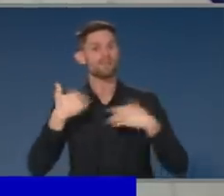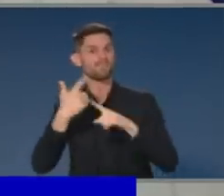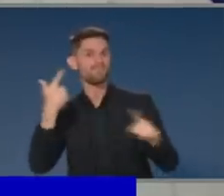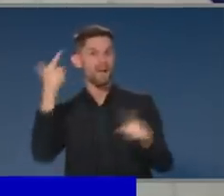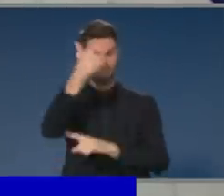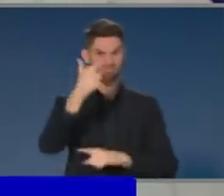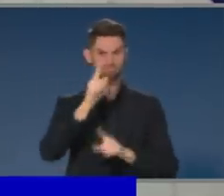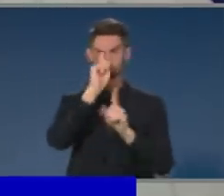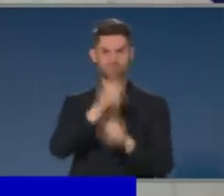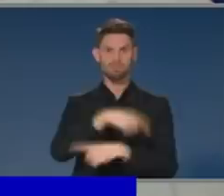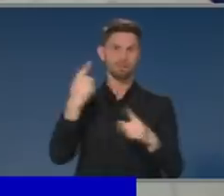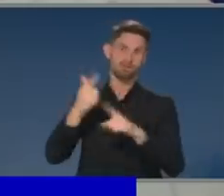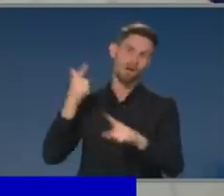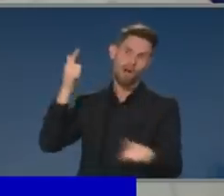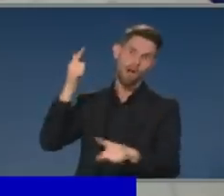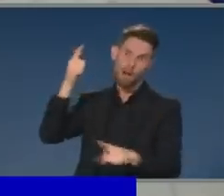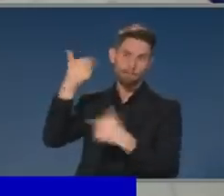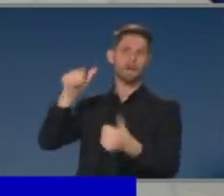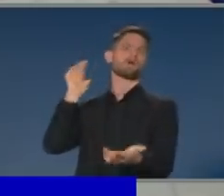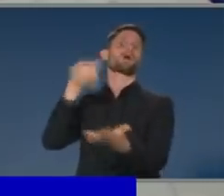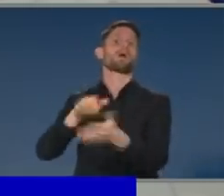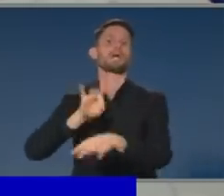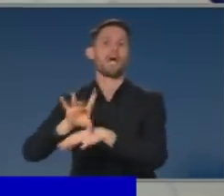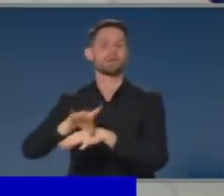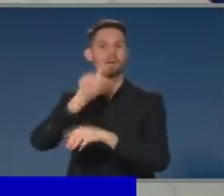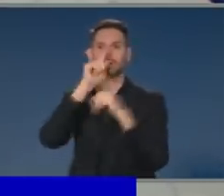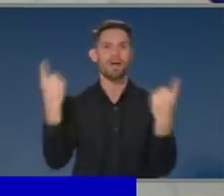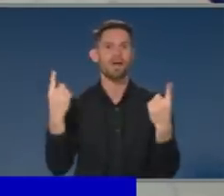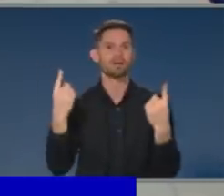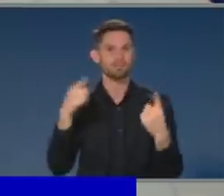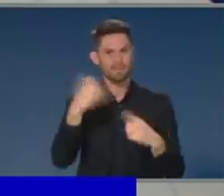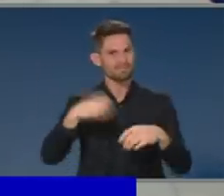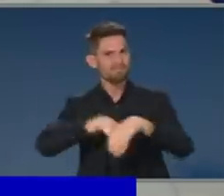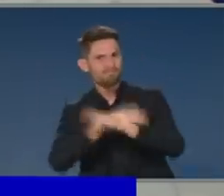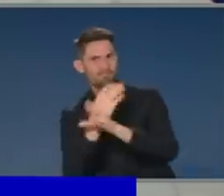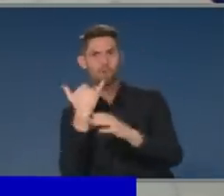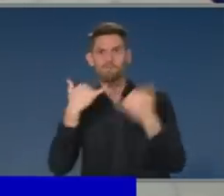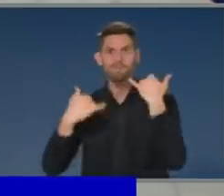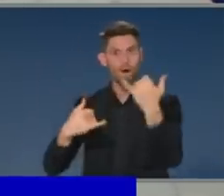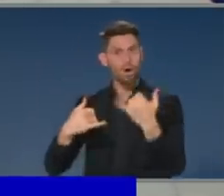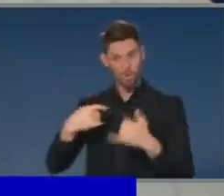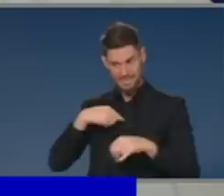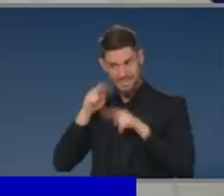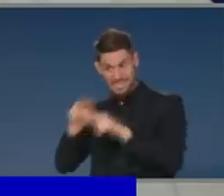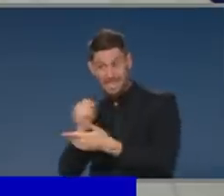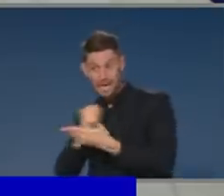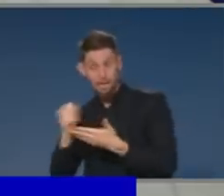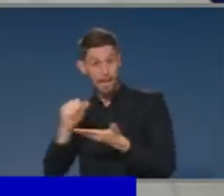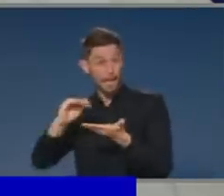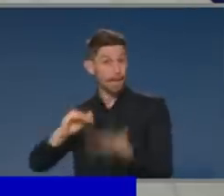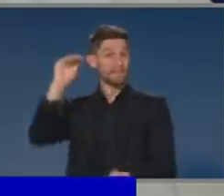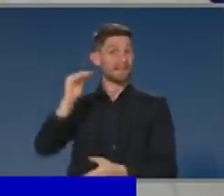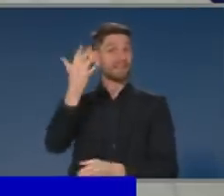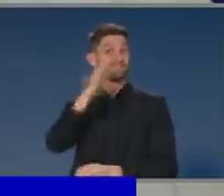and a young person is looking for something. There's been over a 50 percent increase in young people accessing Reach